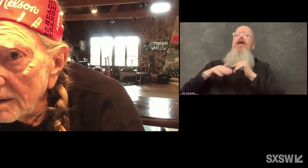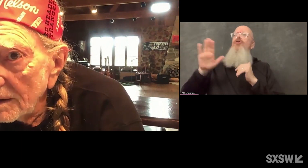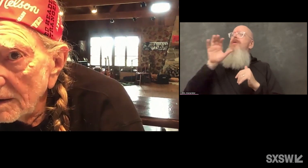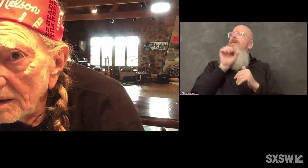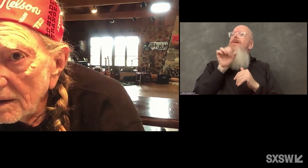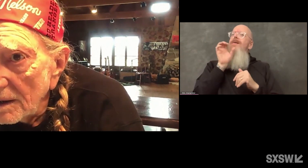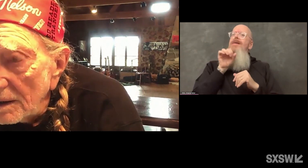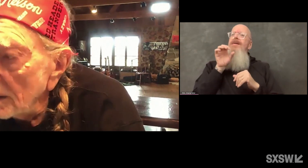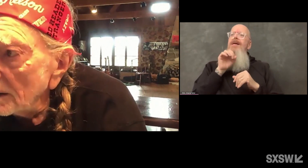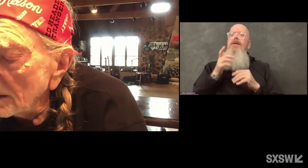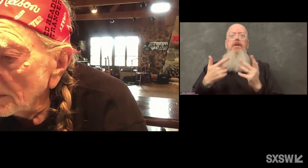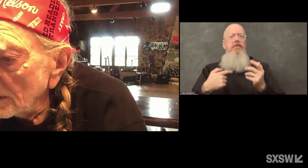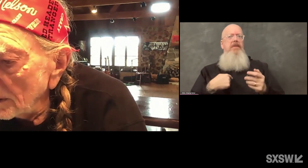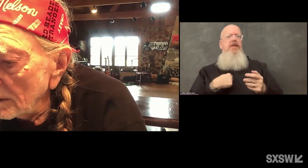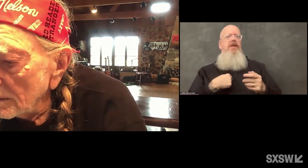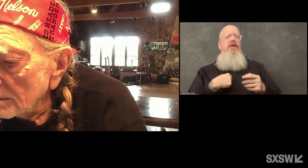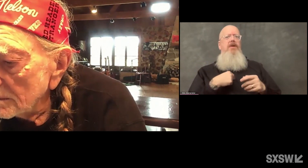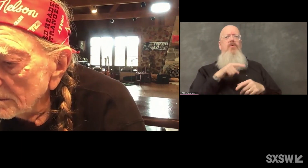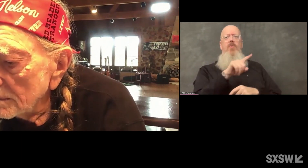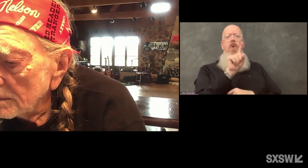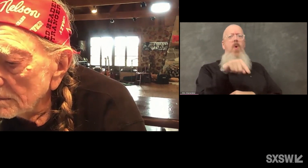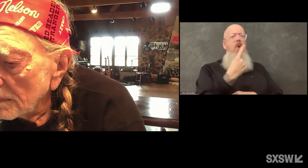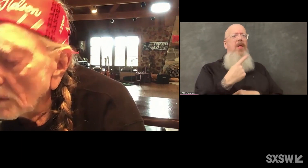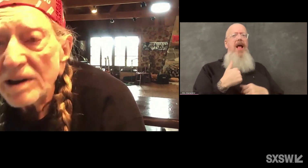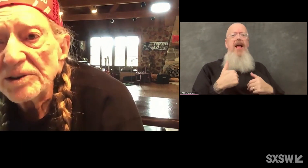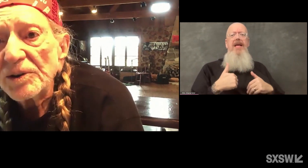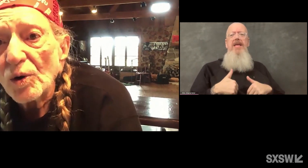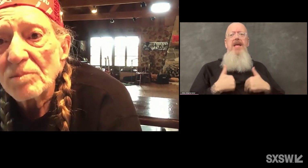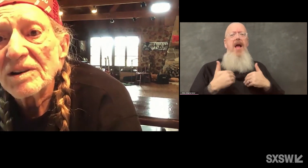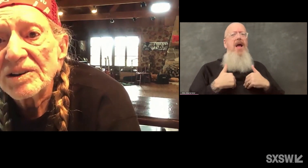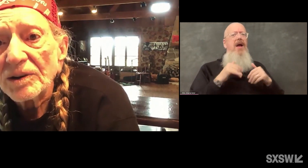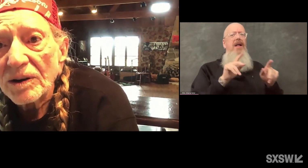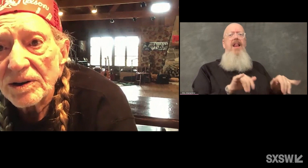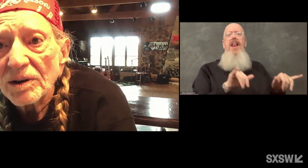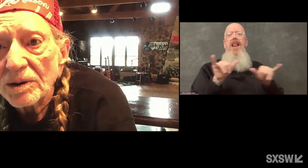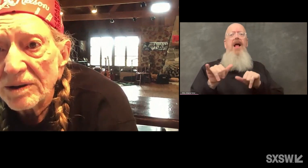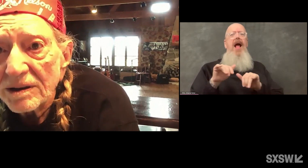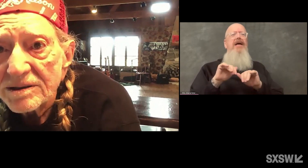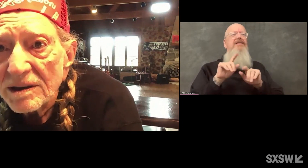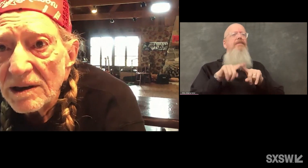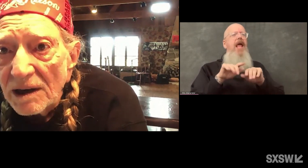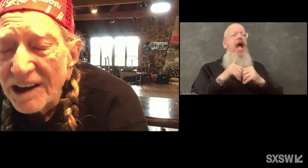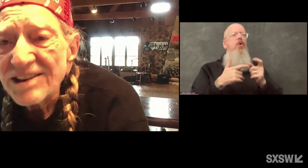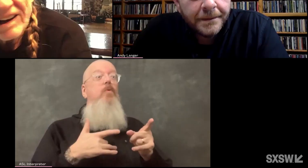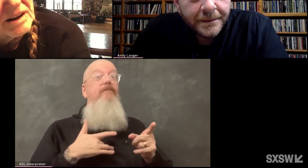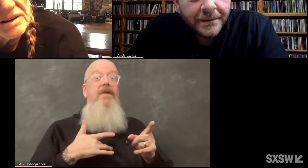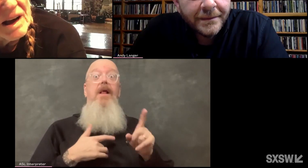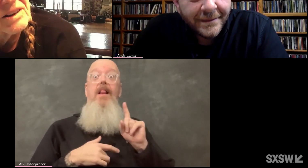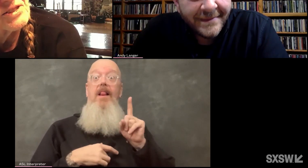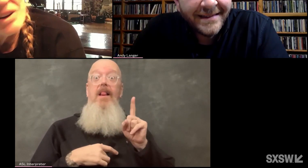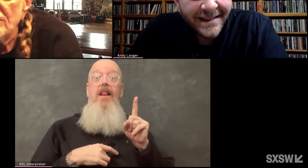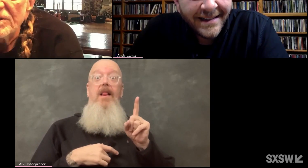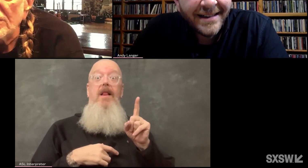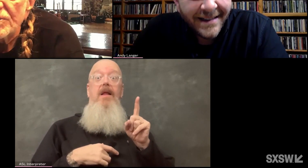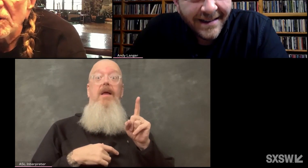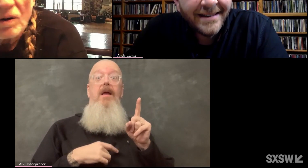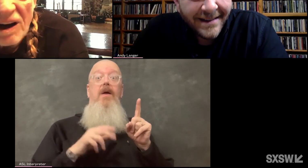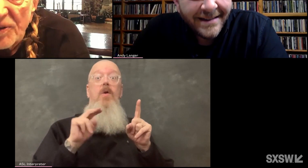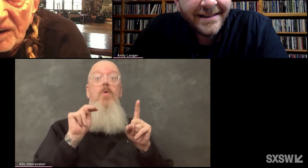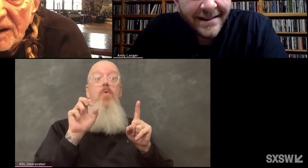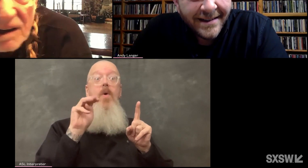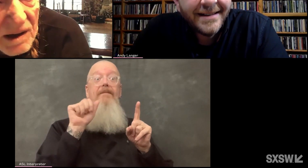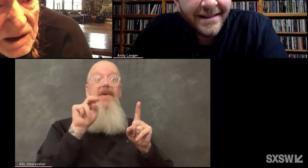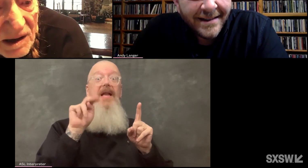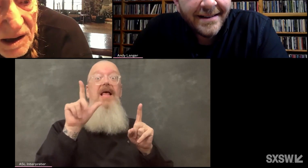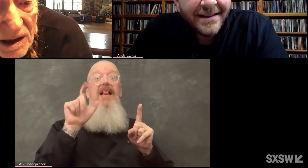that. And, uh, ran into Norman Lear. You know who he is? Yeah. He's 97 years